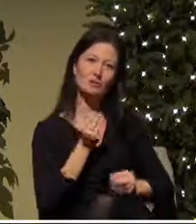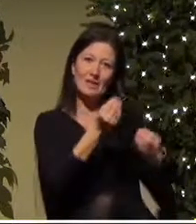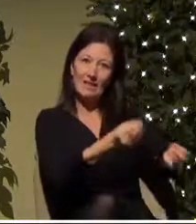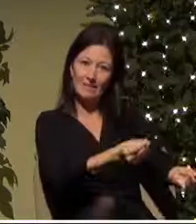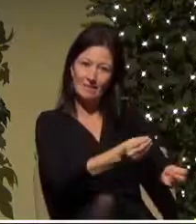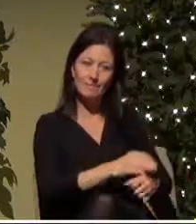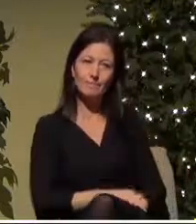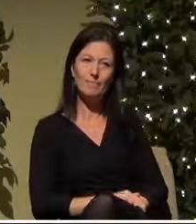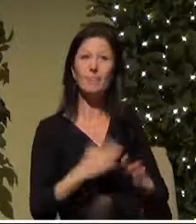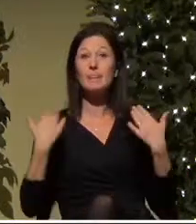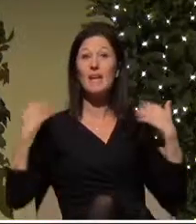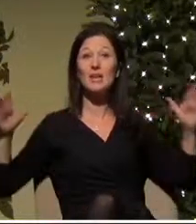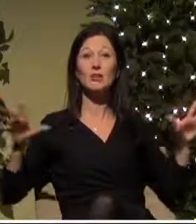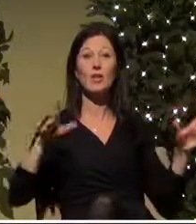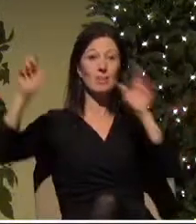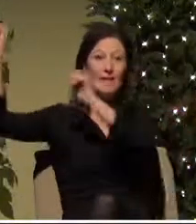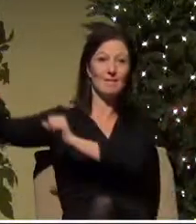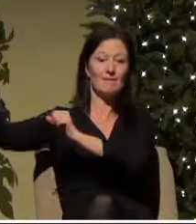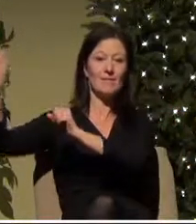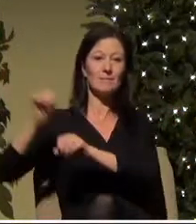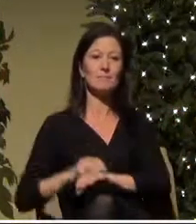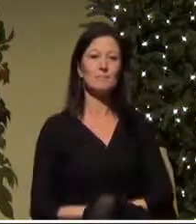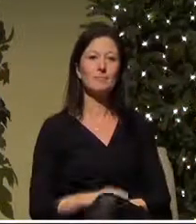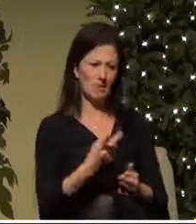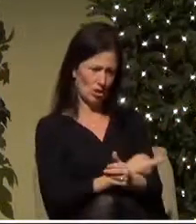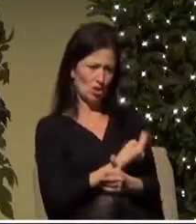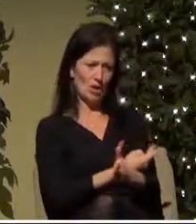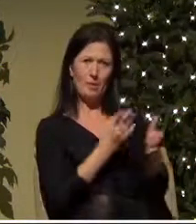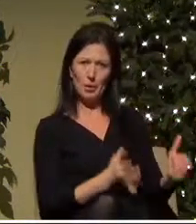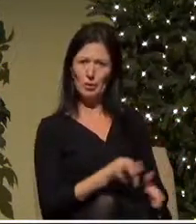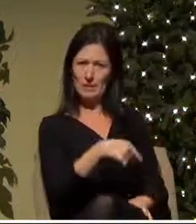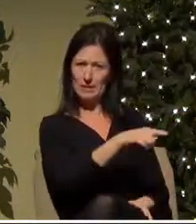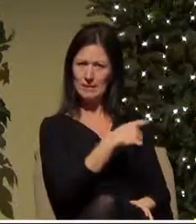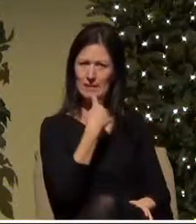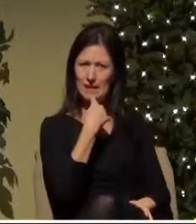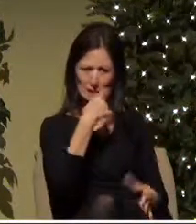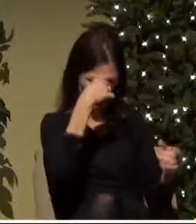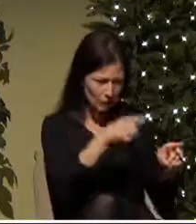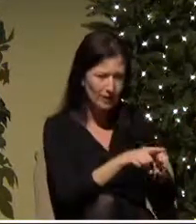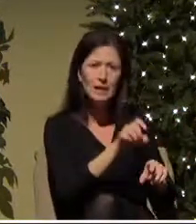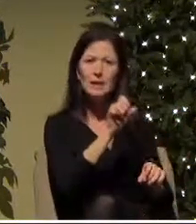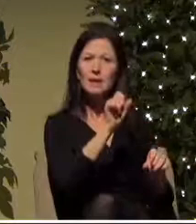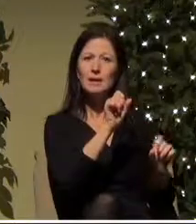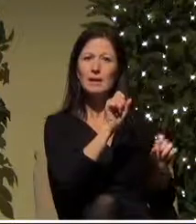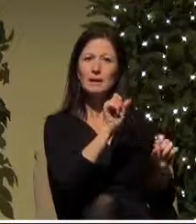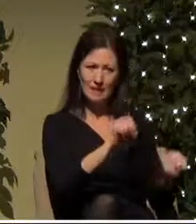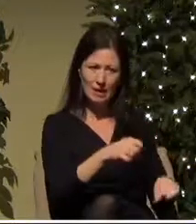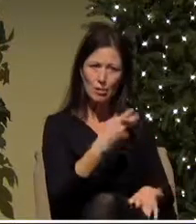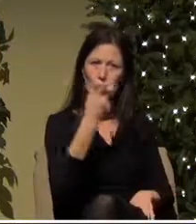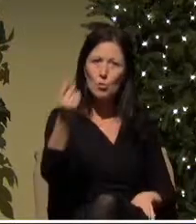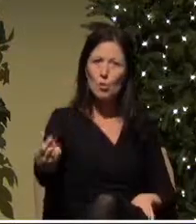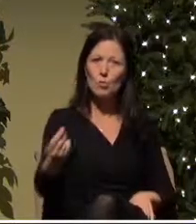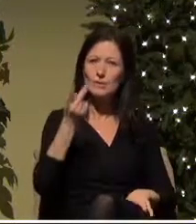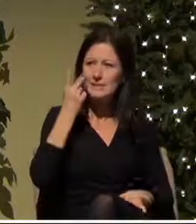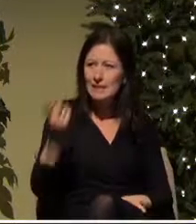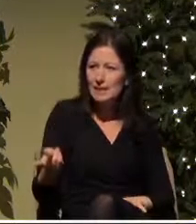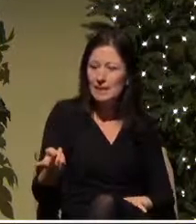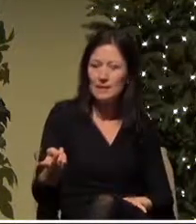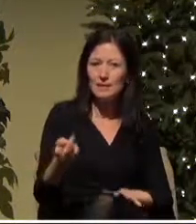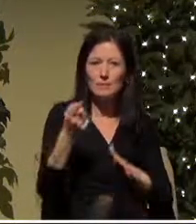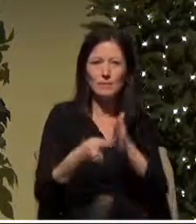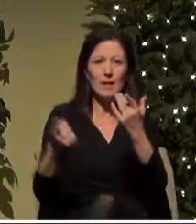gone into heaven the shepherds said to one another let's go to Bethlehem and see this thing that has happened which the Lord has told us about